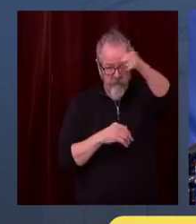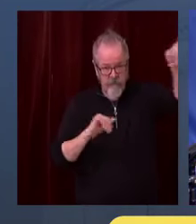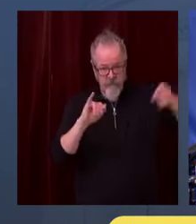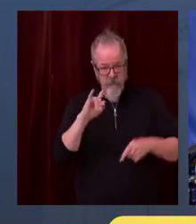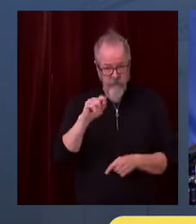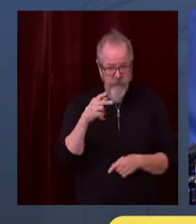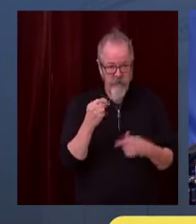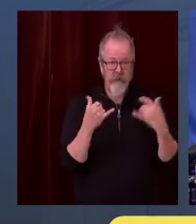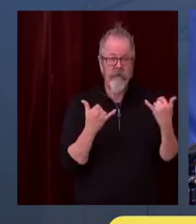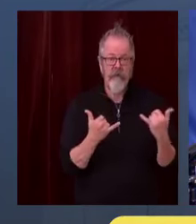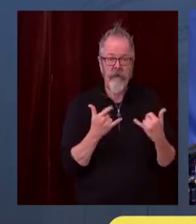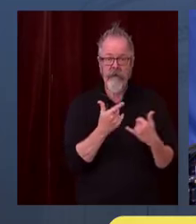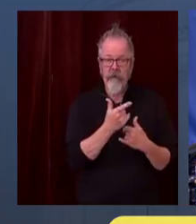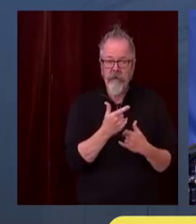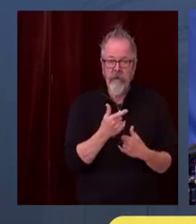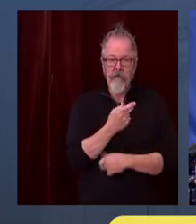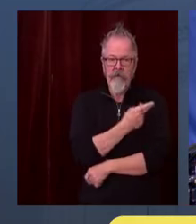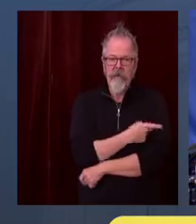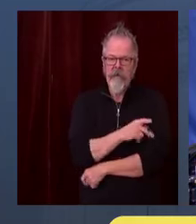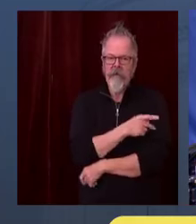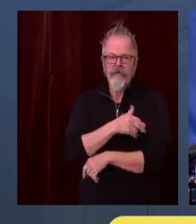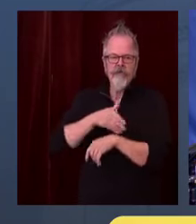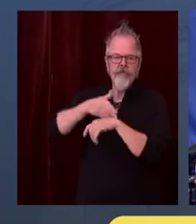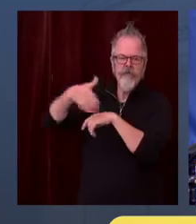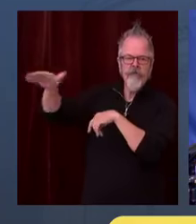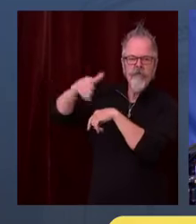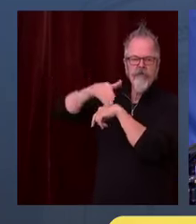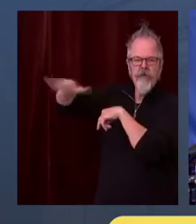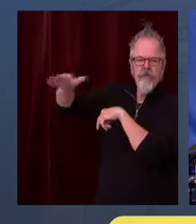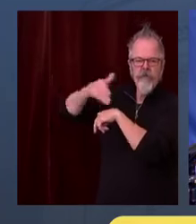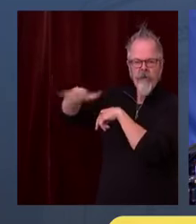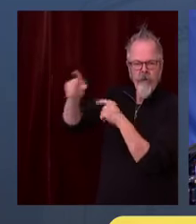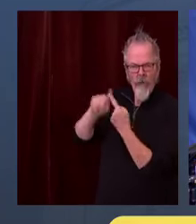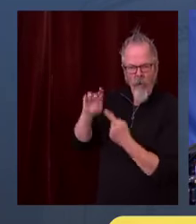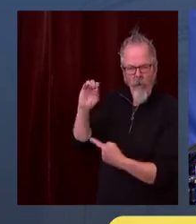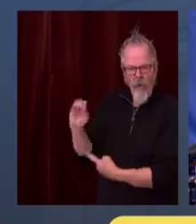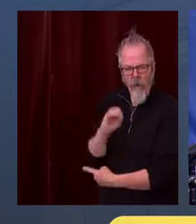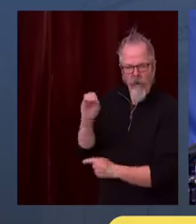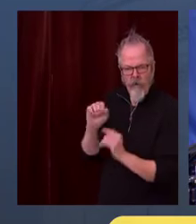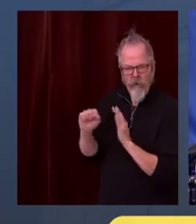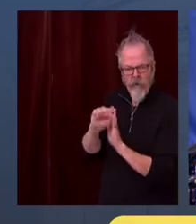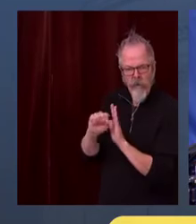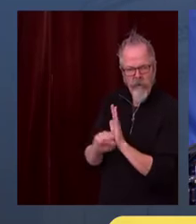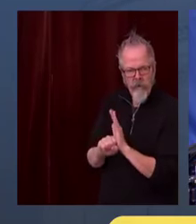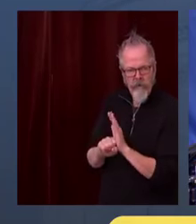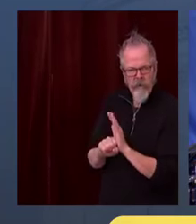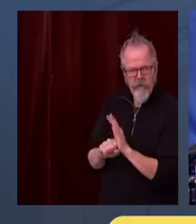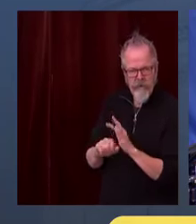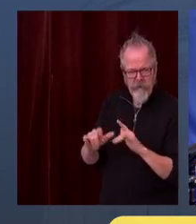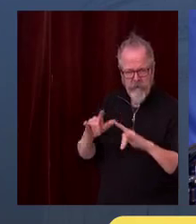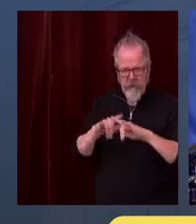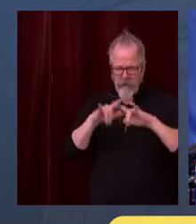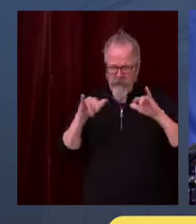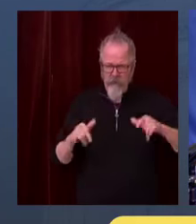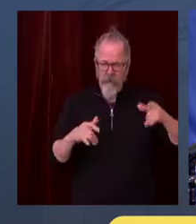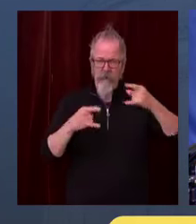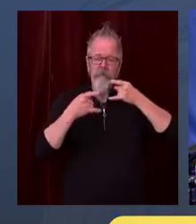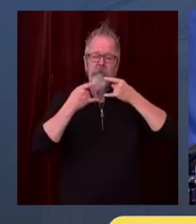That's just irresponsible. I don't know what else to say about it. So we hope Idaho, over time, will be more